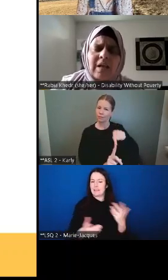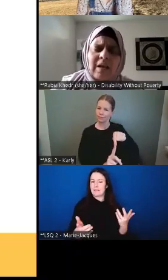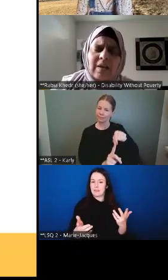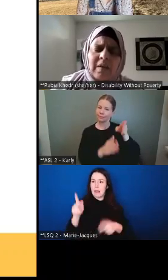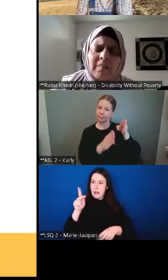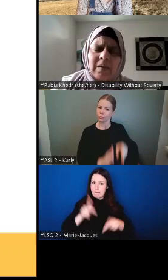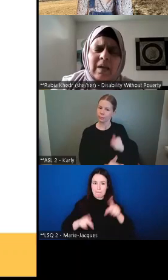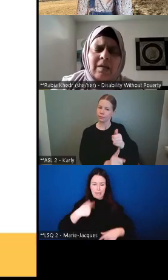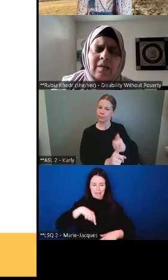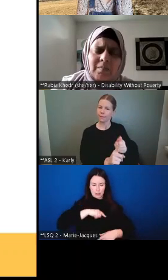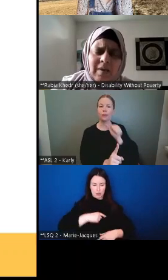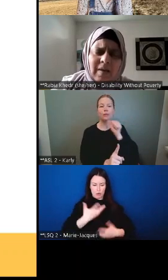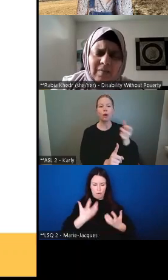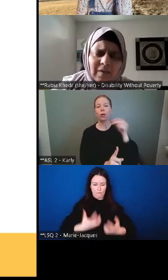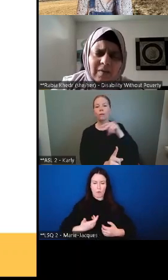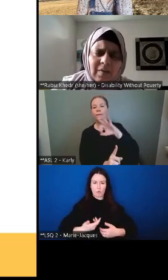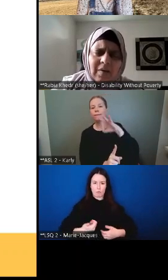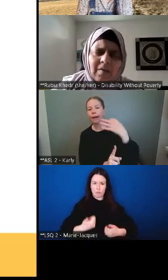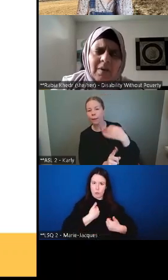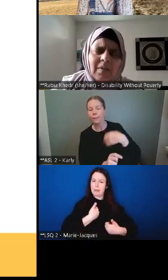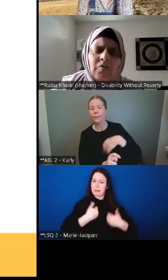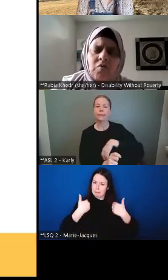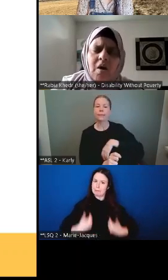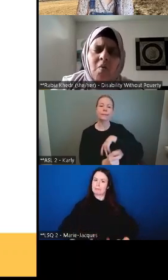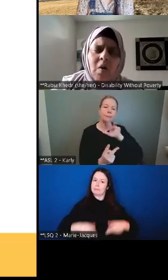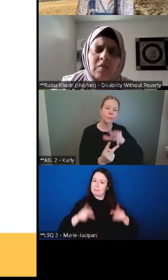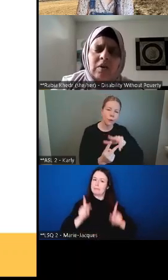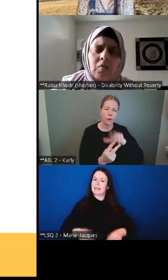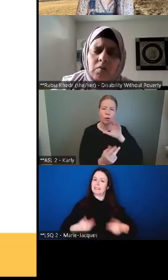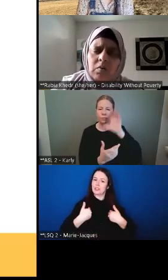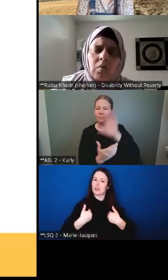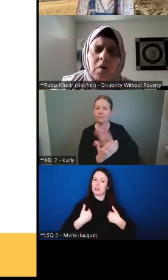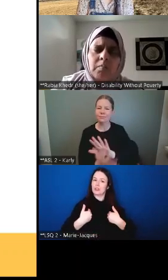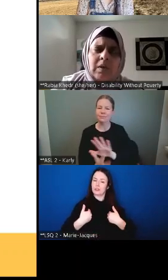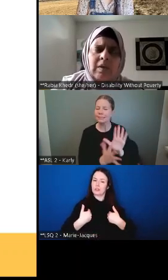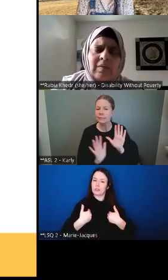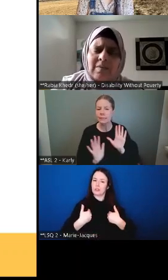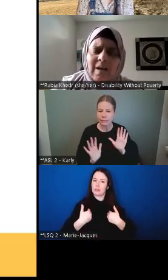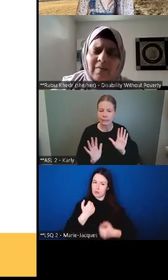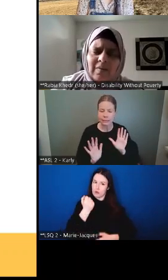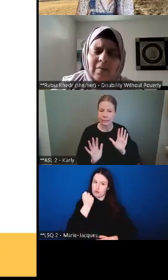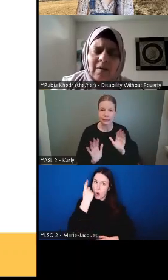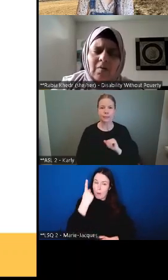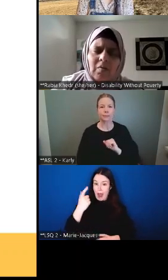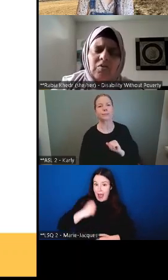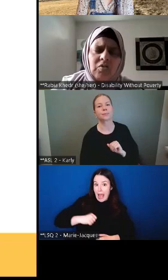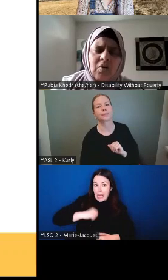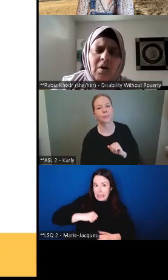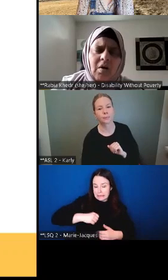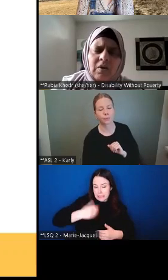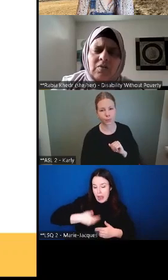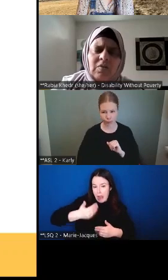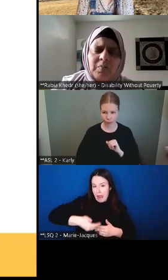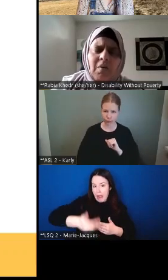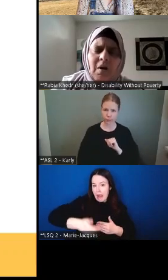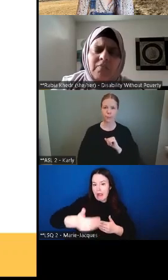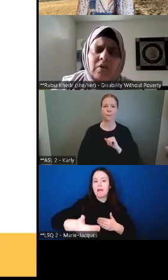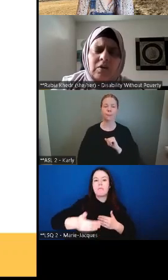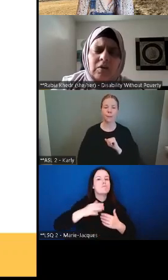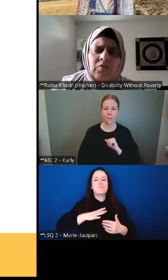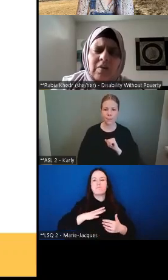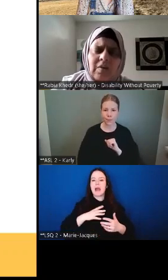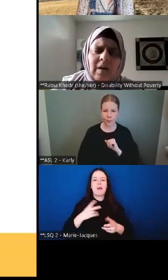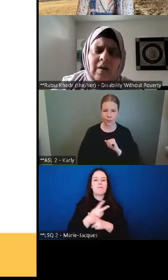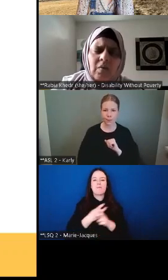understand that it may be income tested, but they do not want to quote unquote means tested, which is, which has been